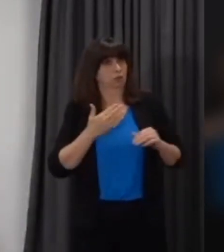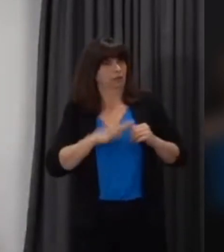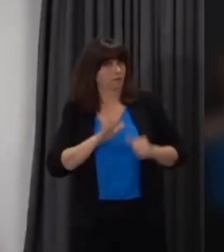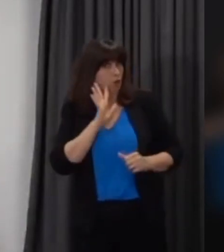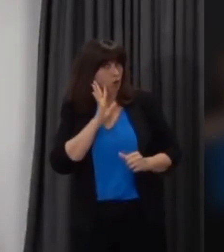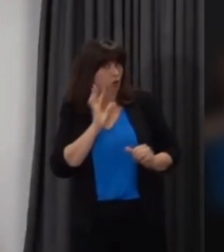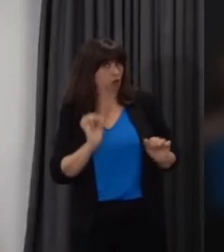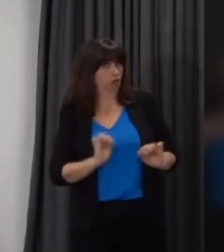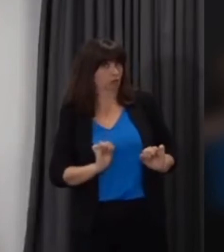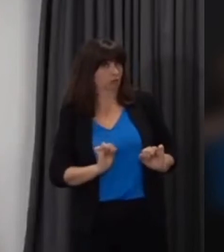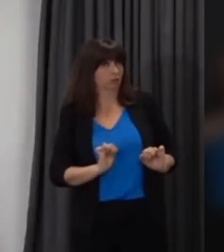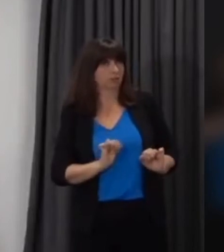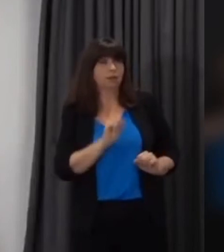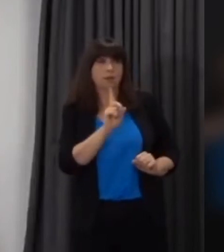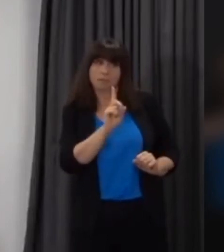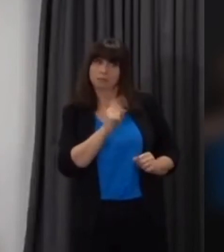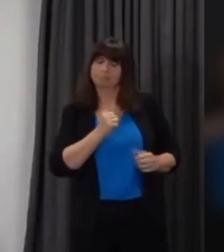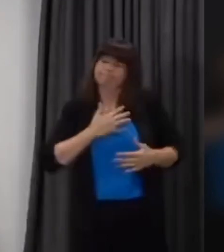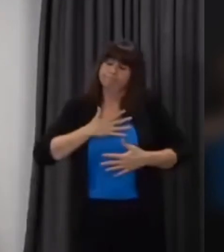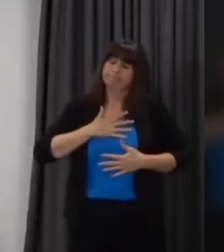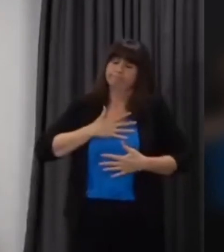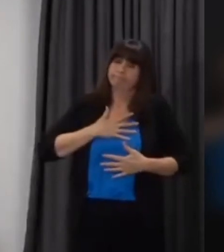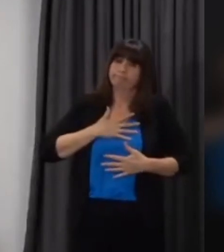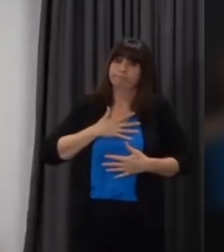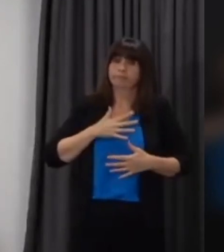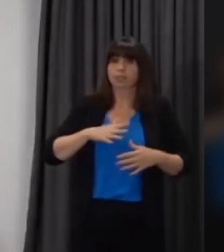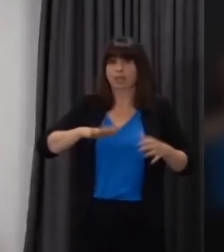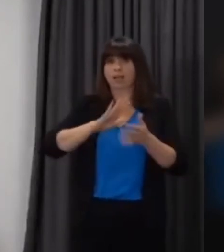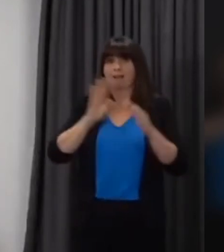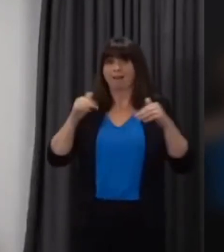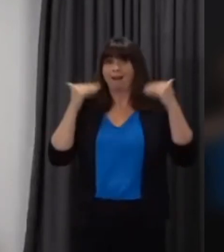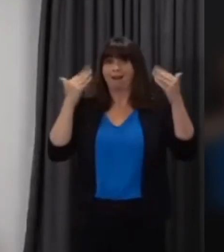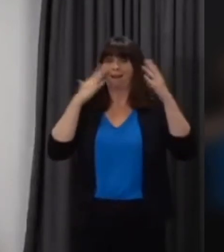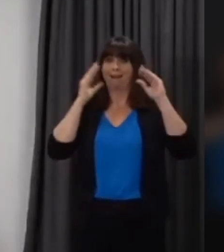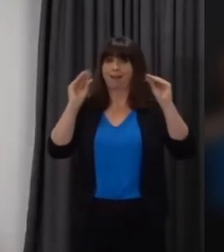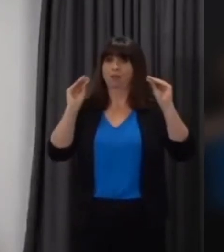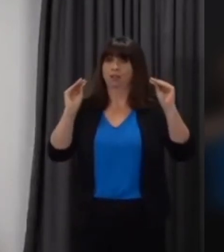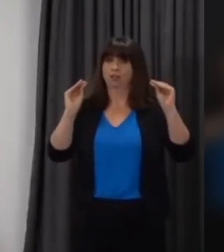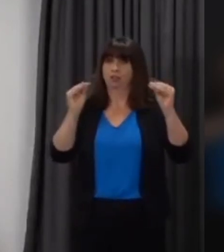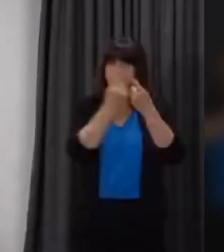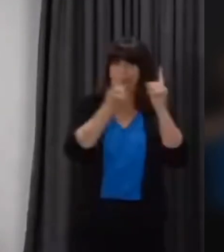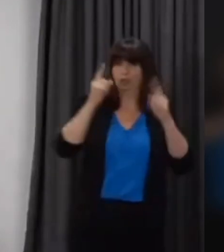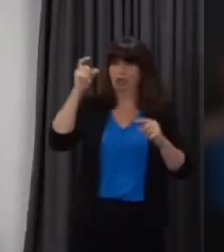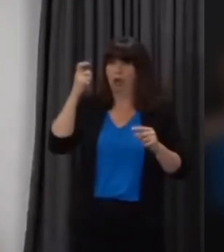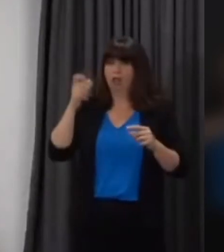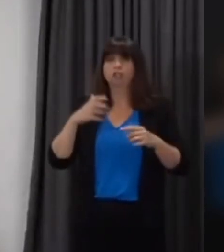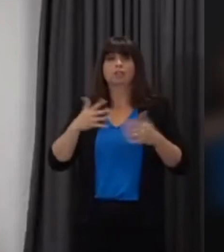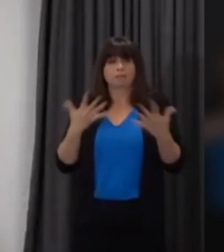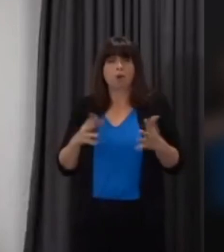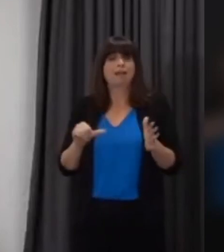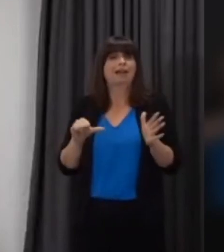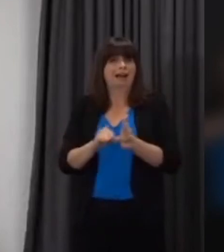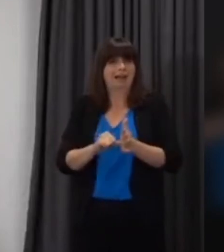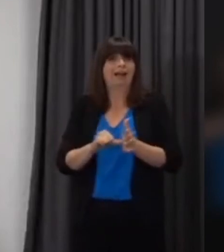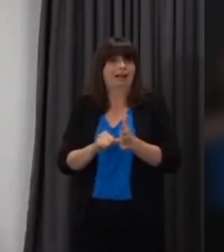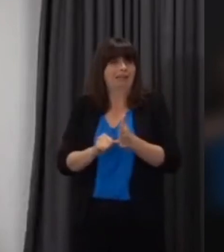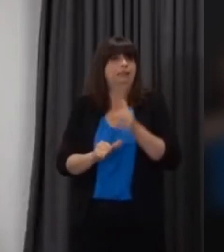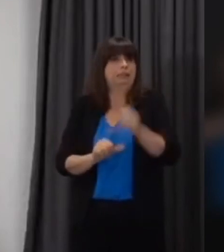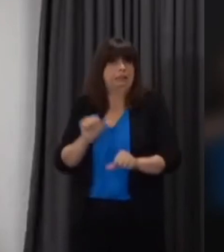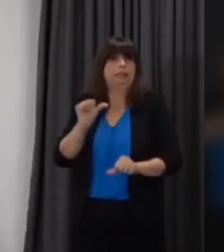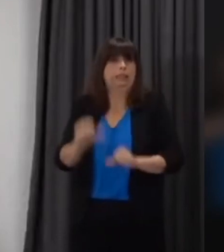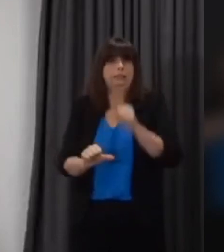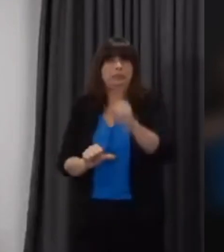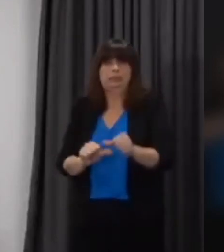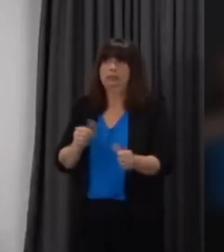it's absolutely correct to say that the sector is facing some significant challenges uh as is